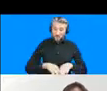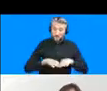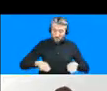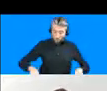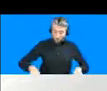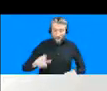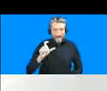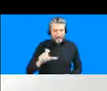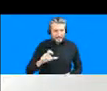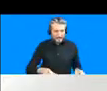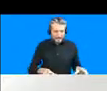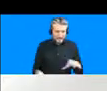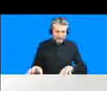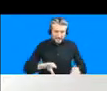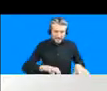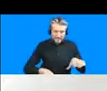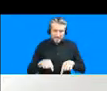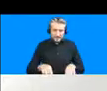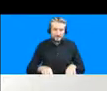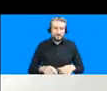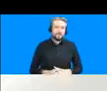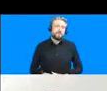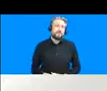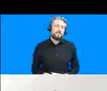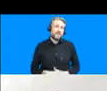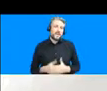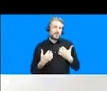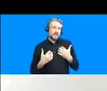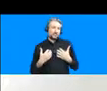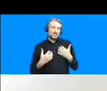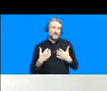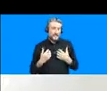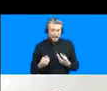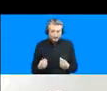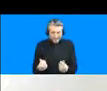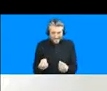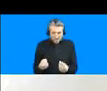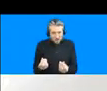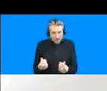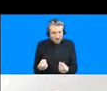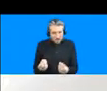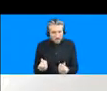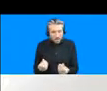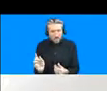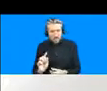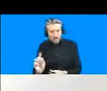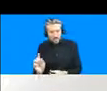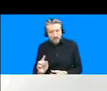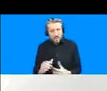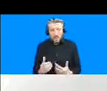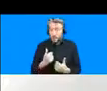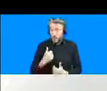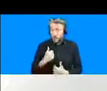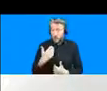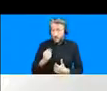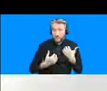very interested in you know in this issue of materiality the materiality of homes because we're we're interested in trying